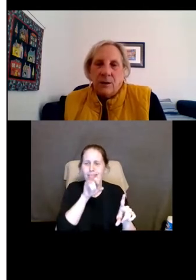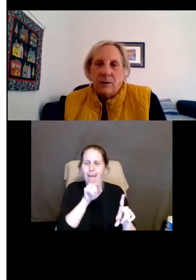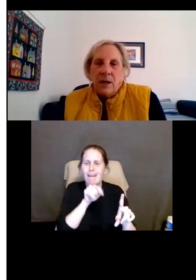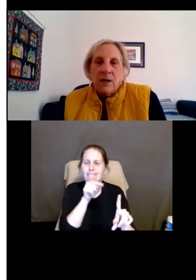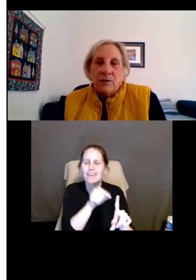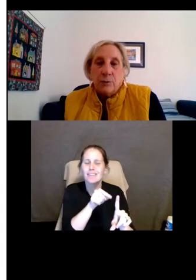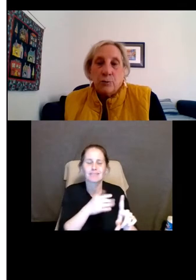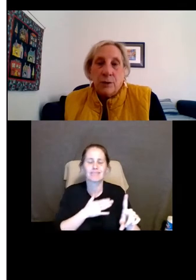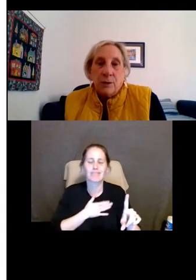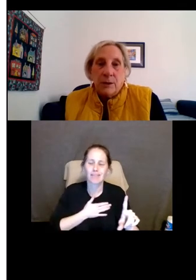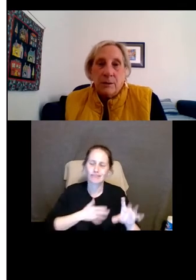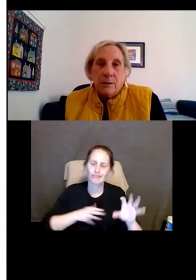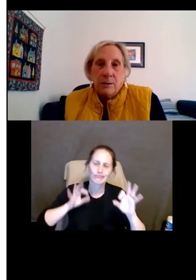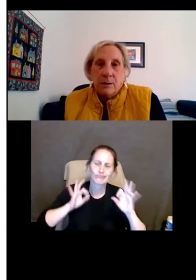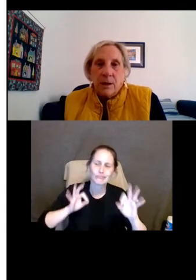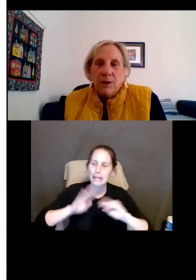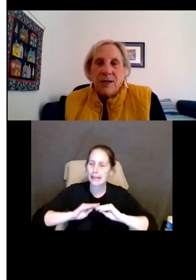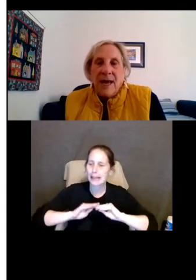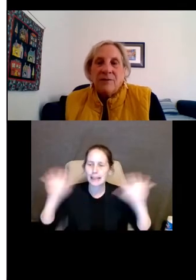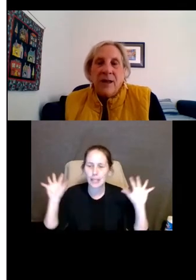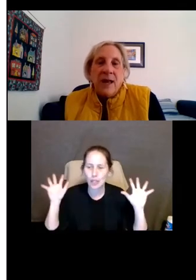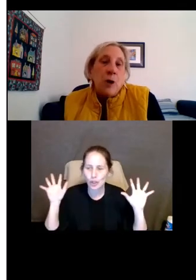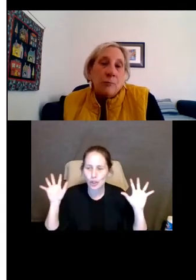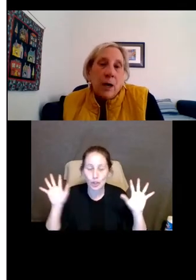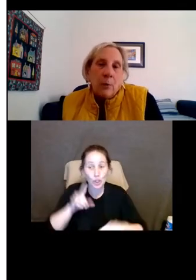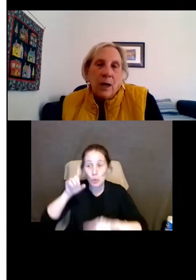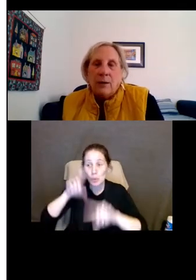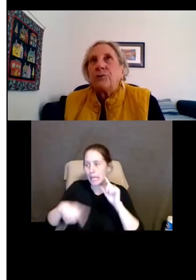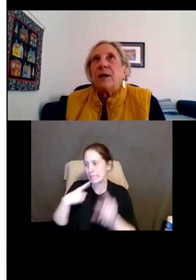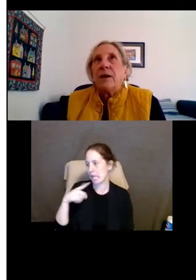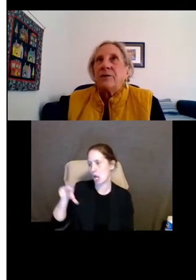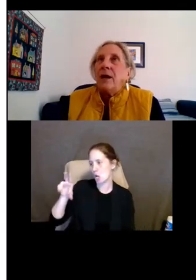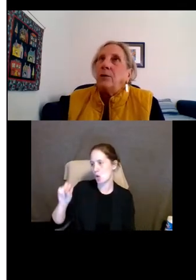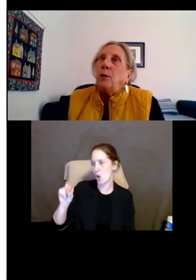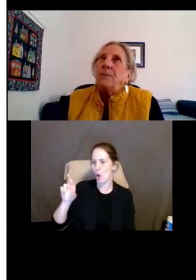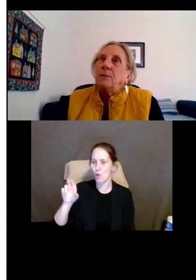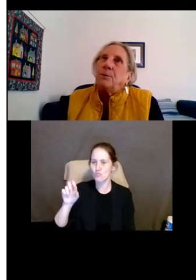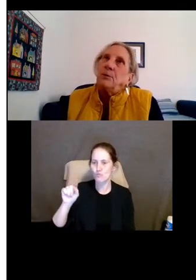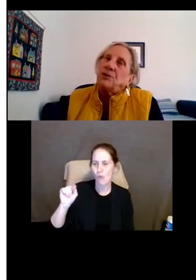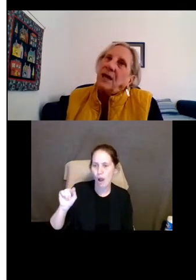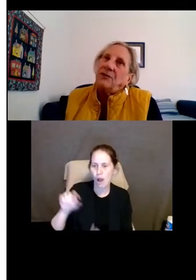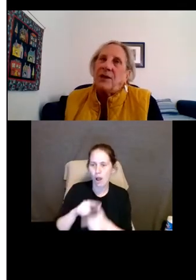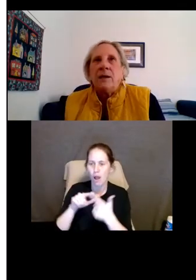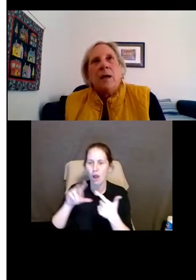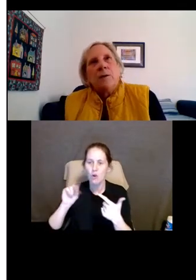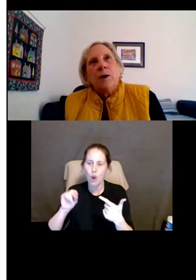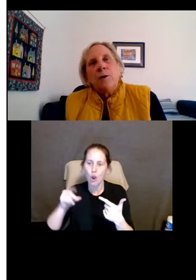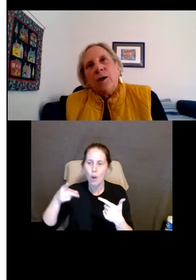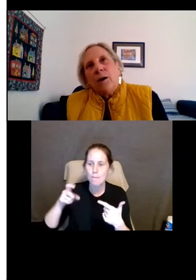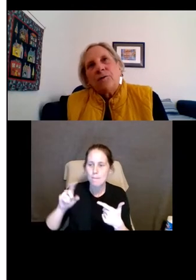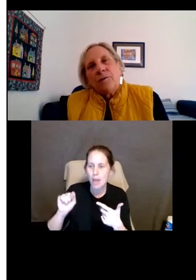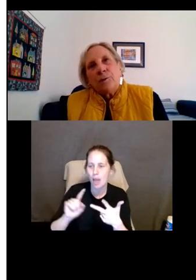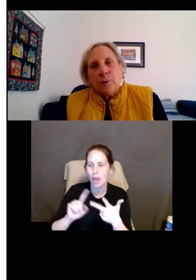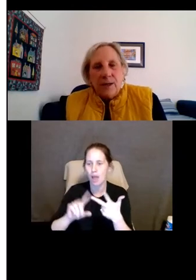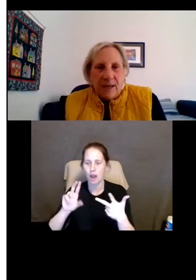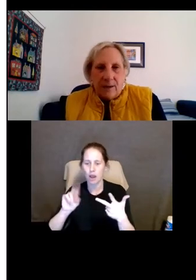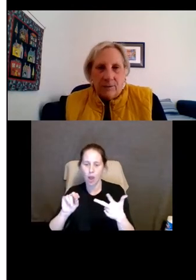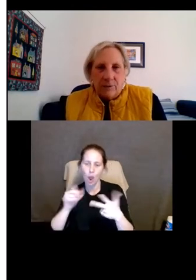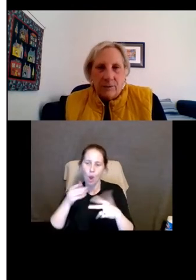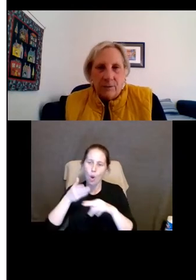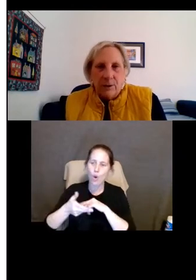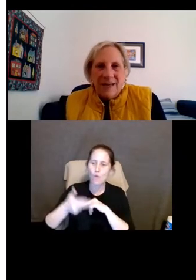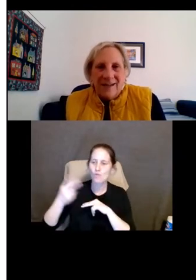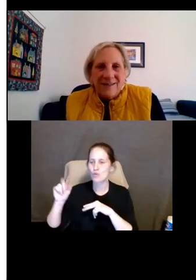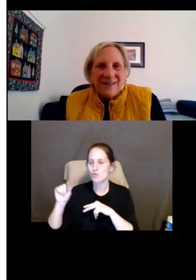That's my talk because it's real clear. You can't say no rottweilers. You can't say no pit bulls. You can't say no dogs over 20